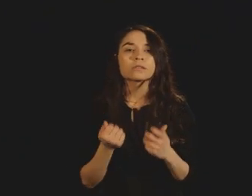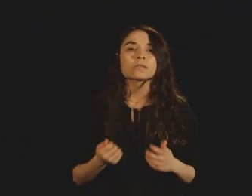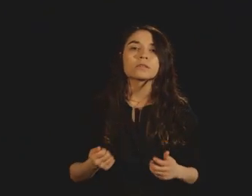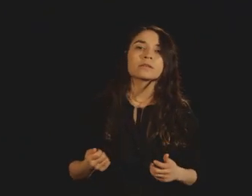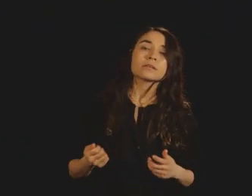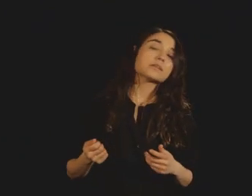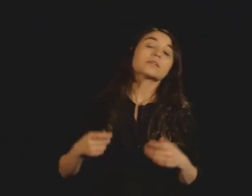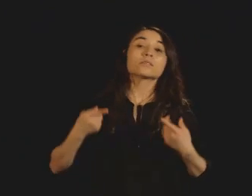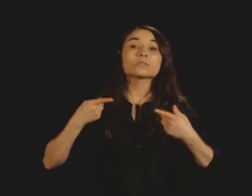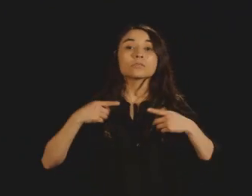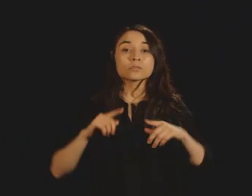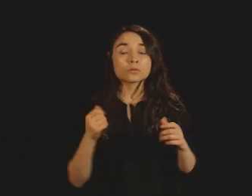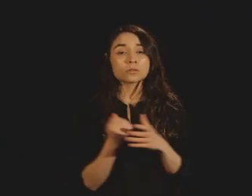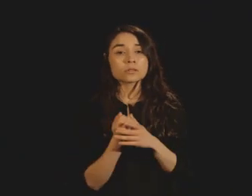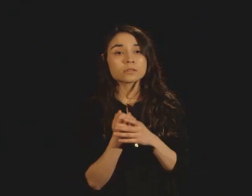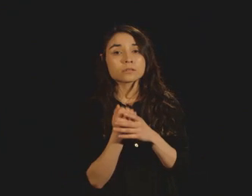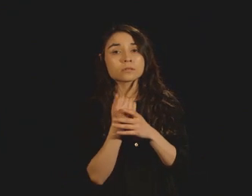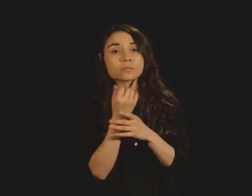Douglas fir trees.